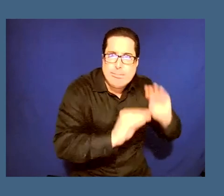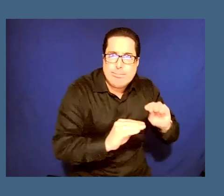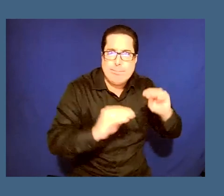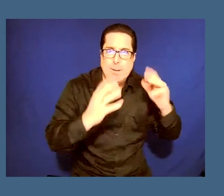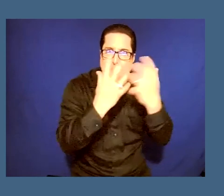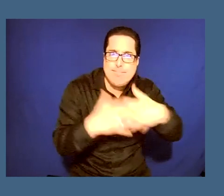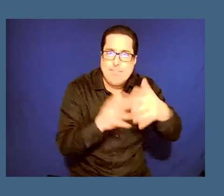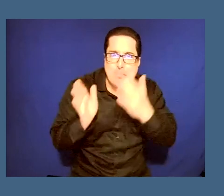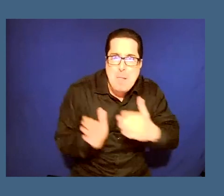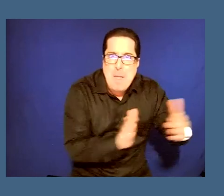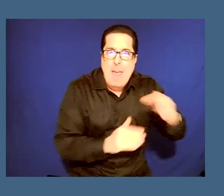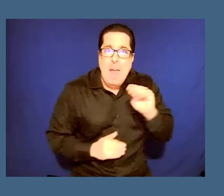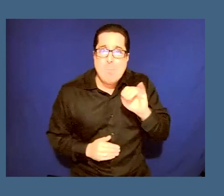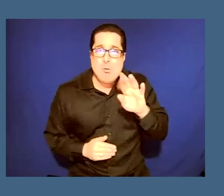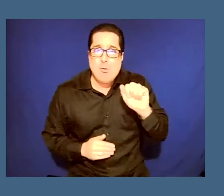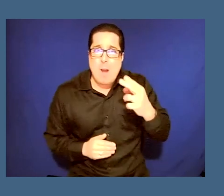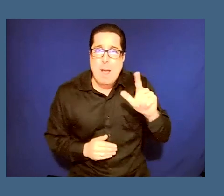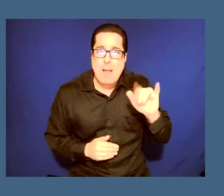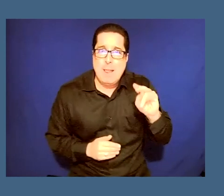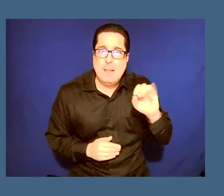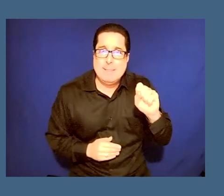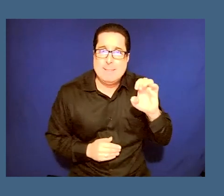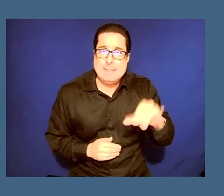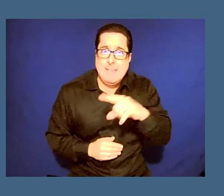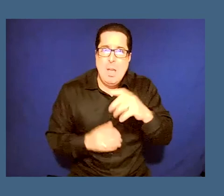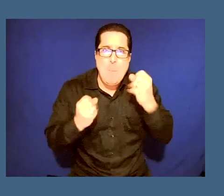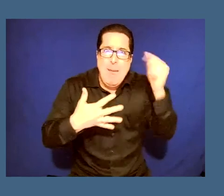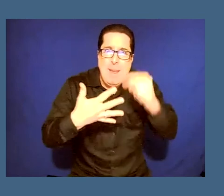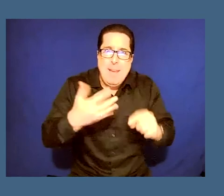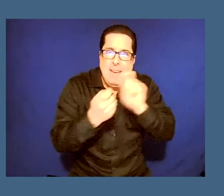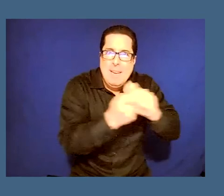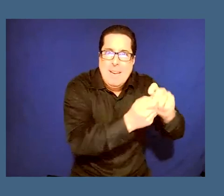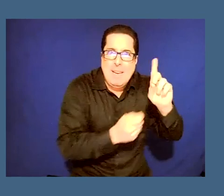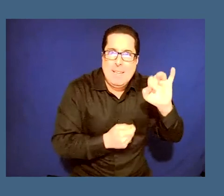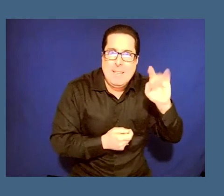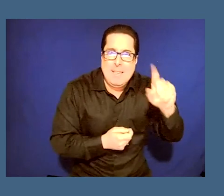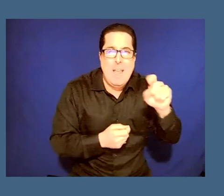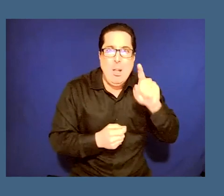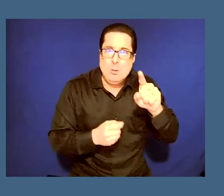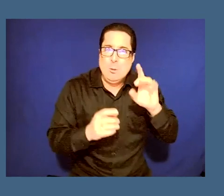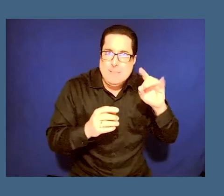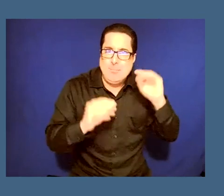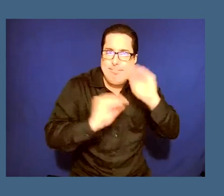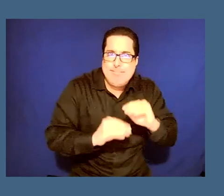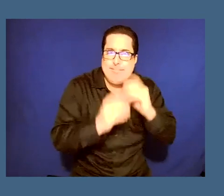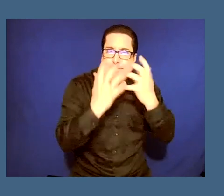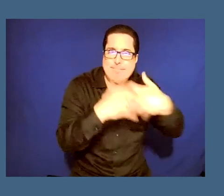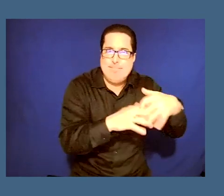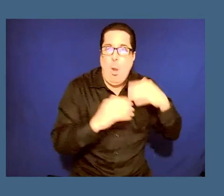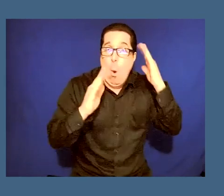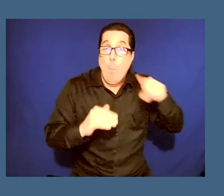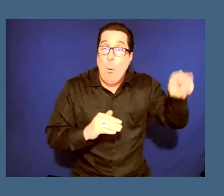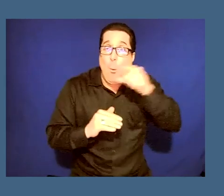lindsay for helping us uh with so many of the details that that uh made today hopefully pretty seamless for for the viewers